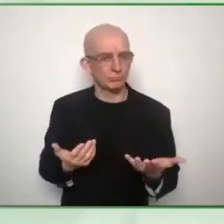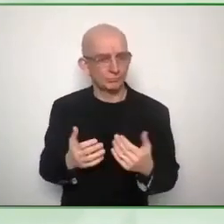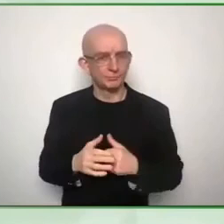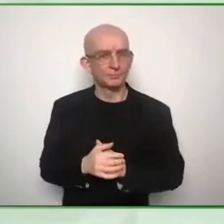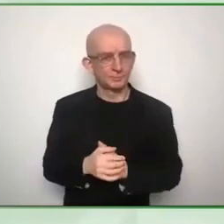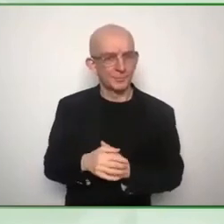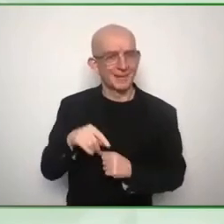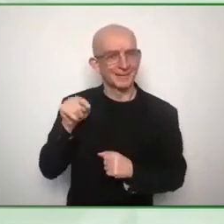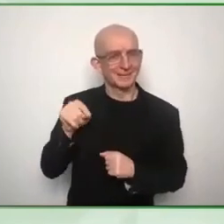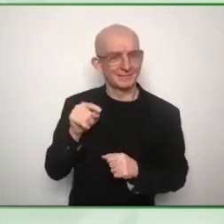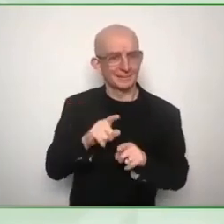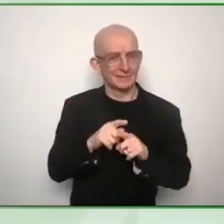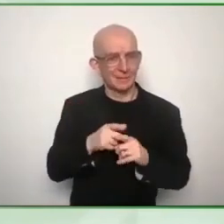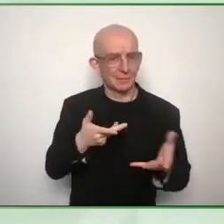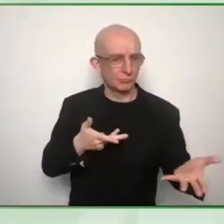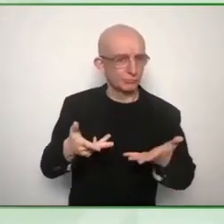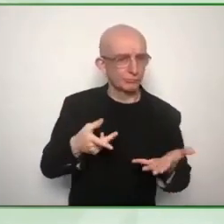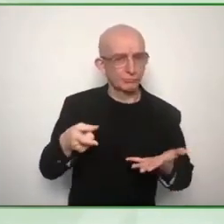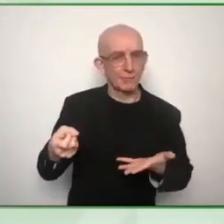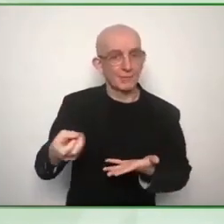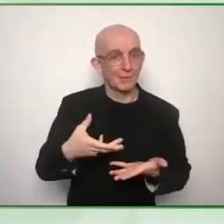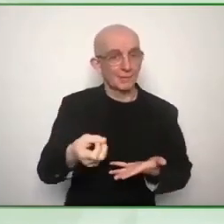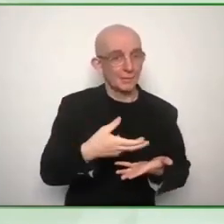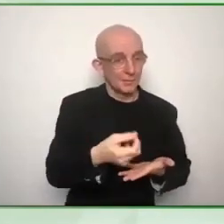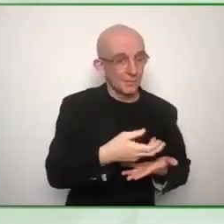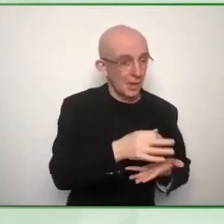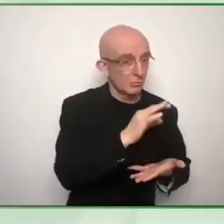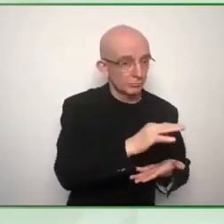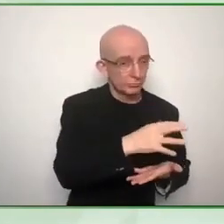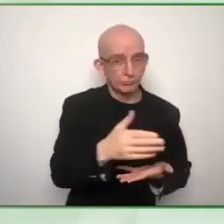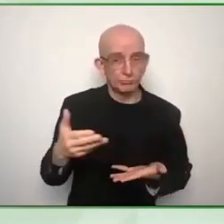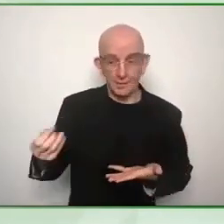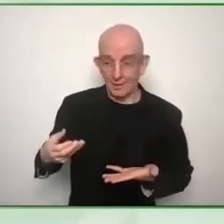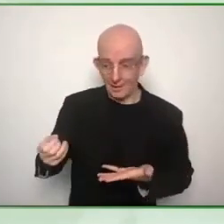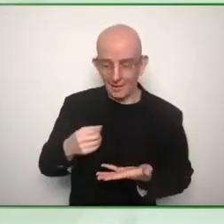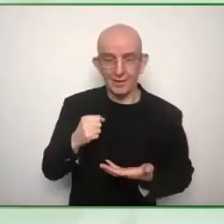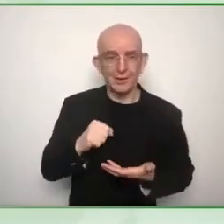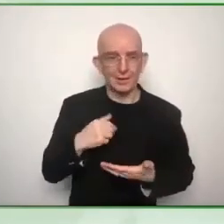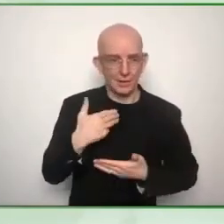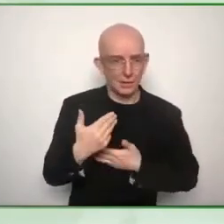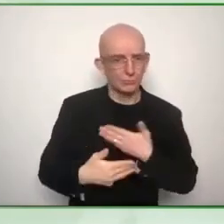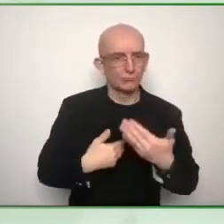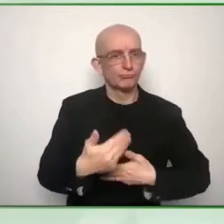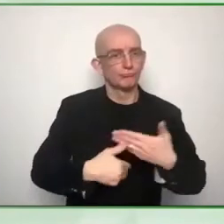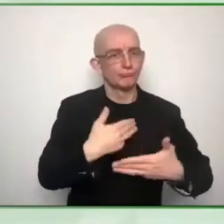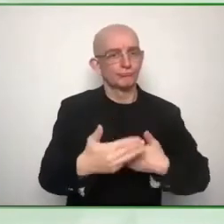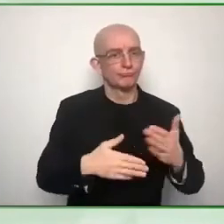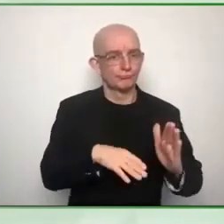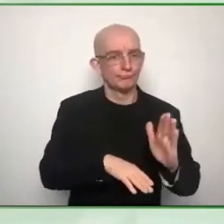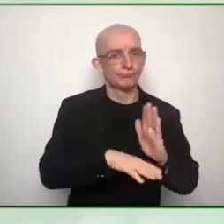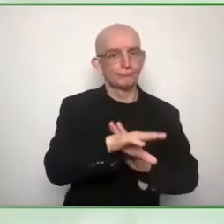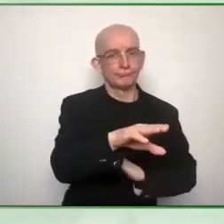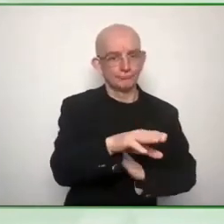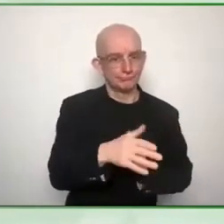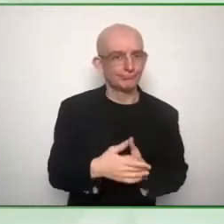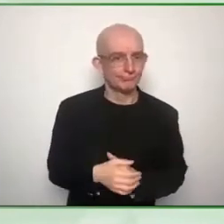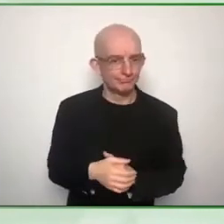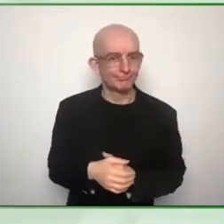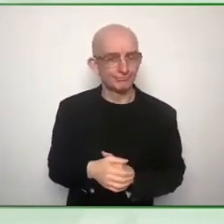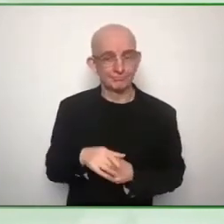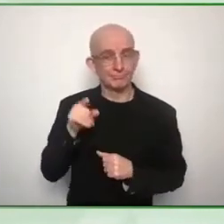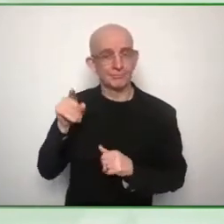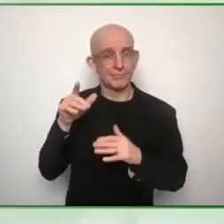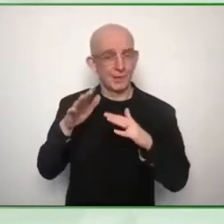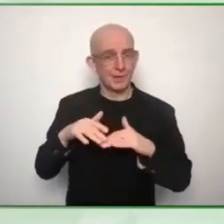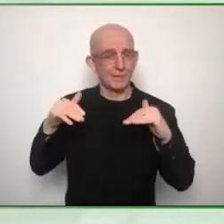users and communities yeah so community involvement um user involvement getting the feedback